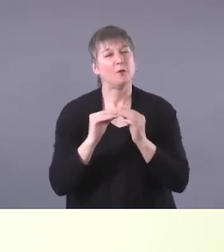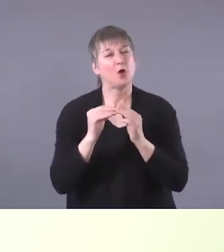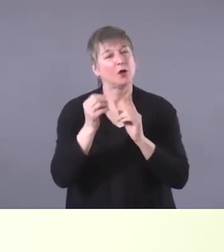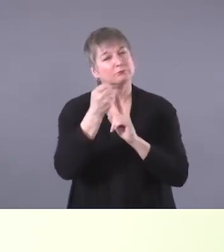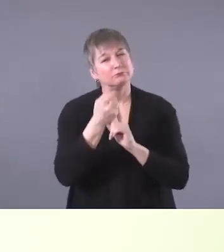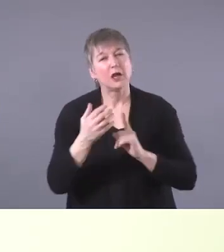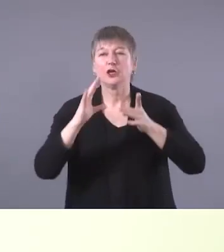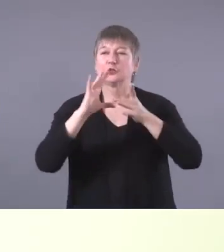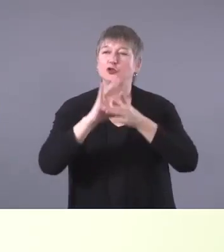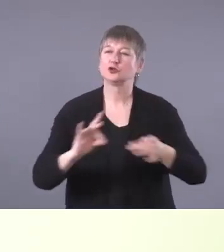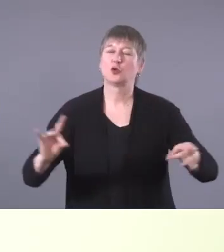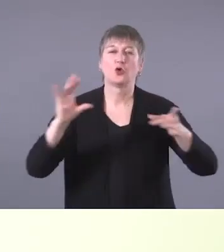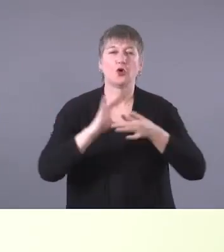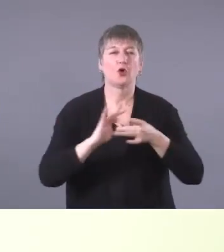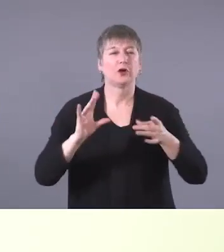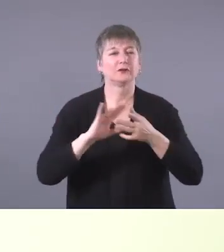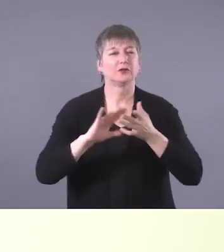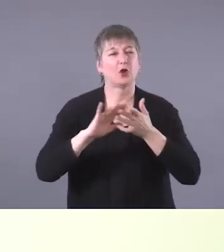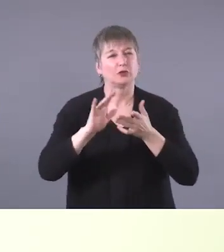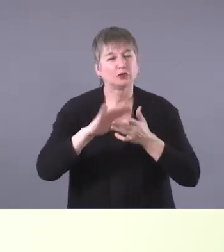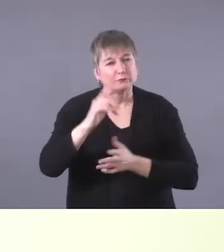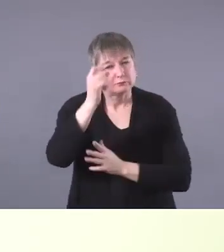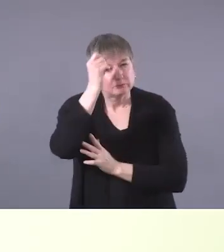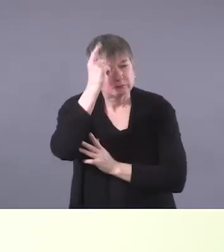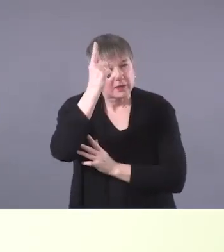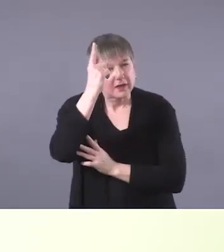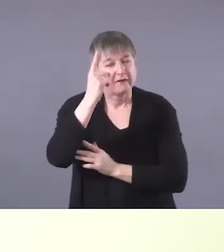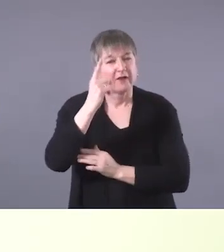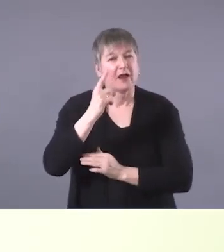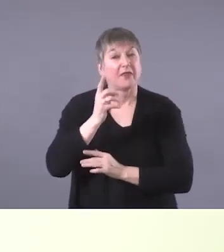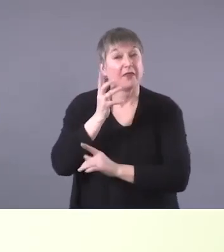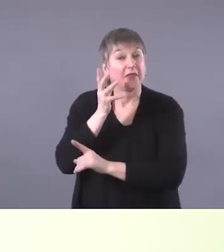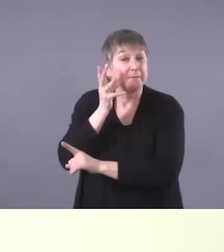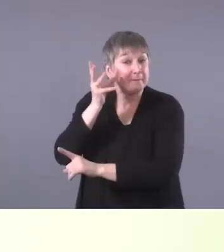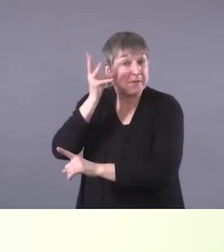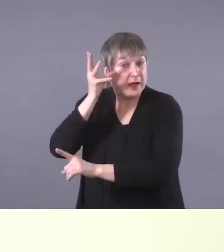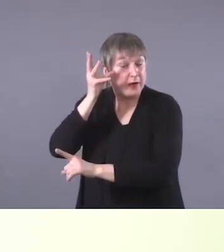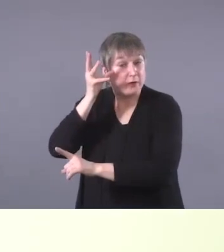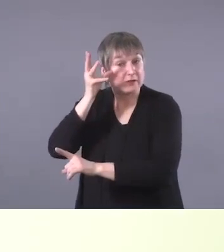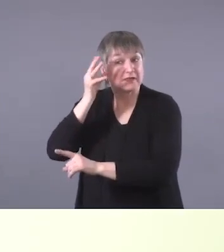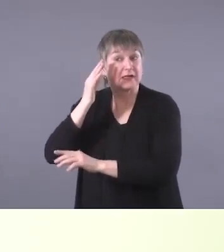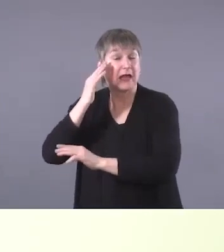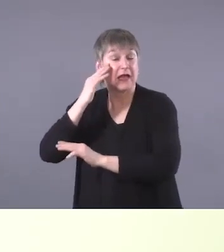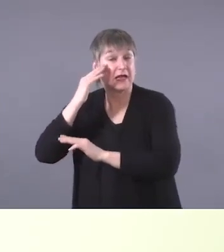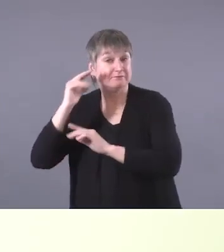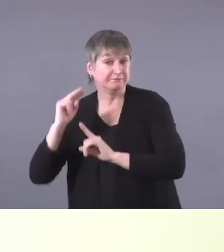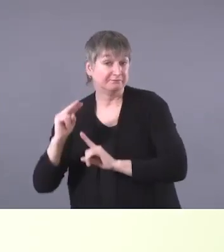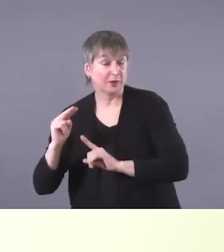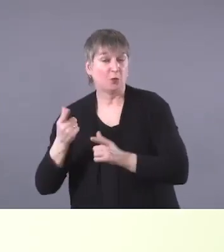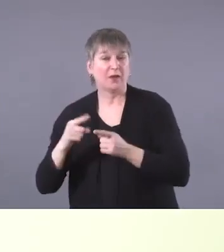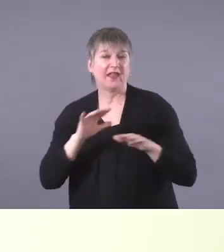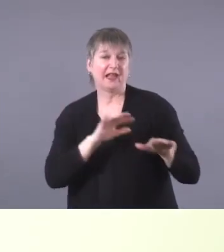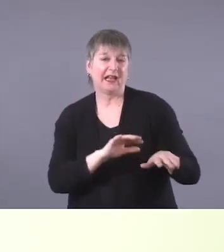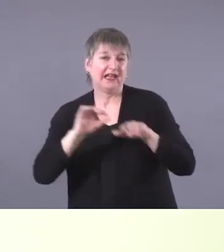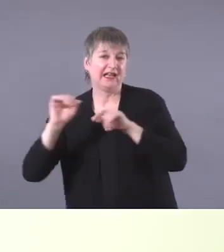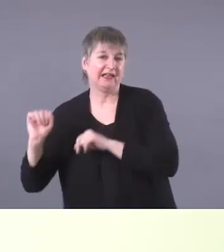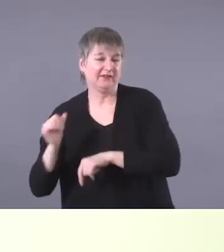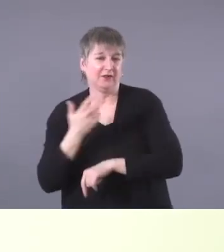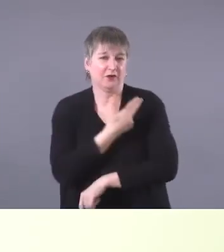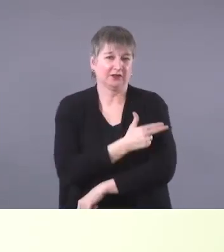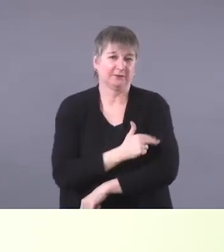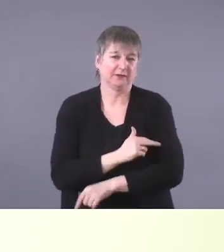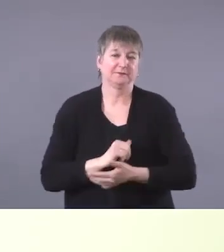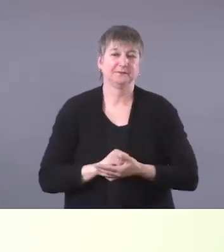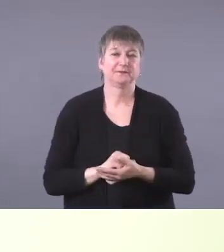a glimpse into a parenting perspective for when they leave, uh, the Stollery, Stollery. So I want you to